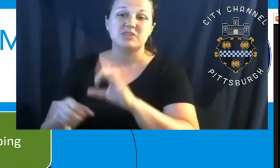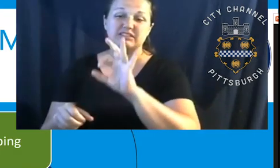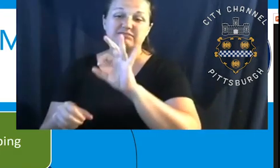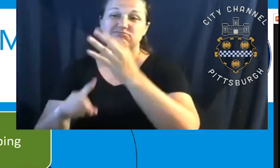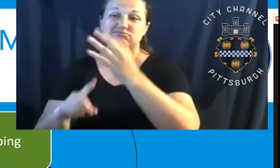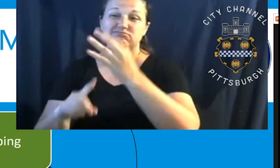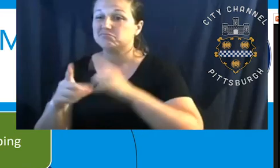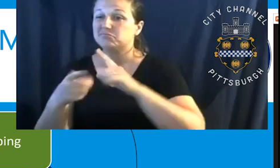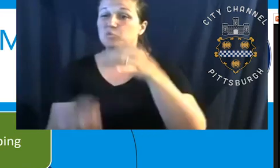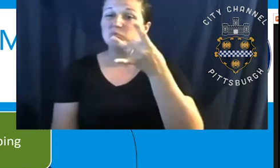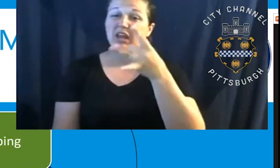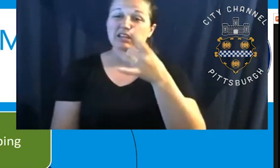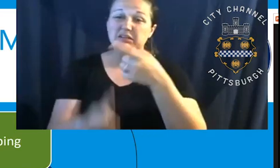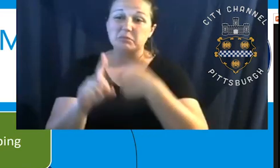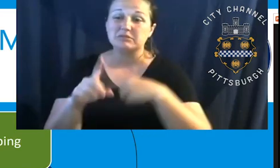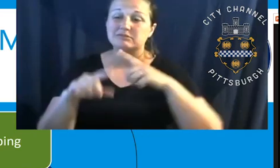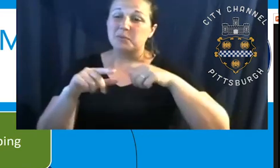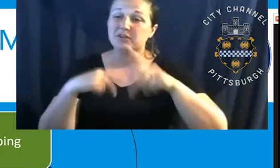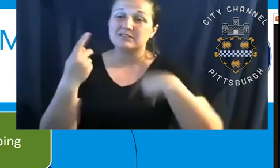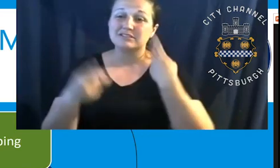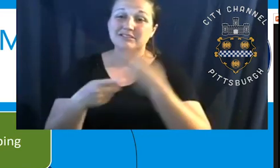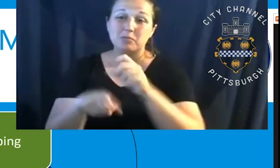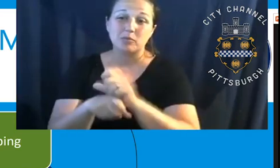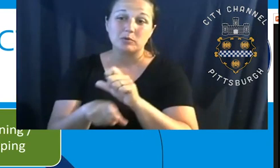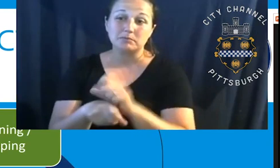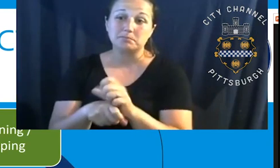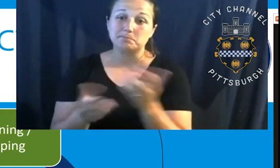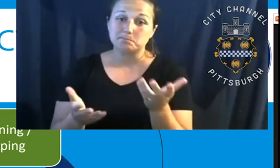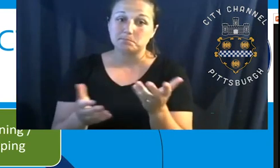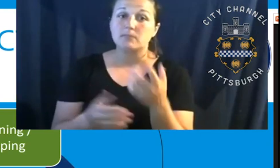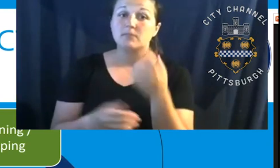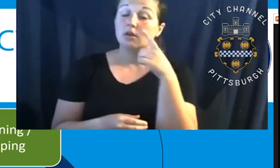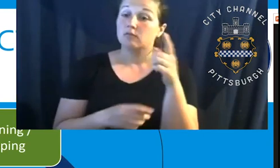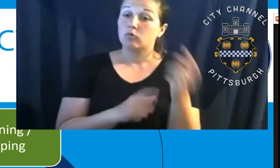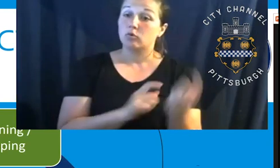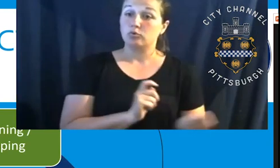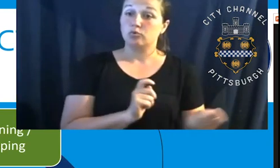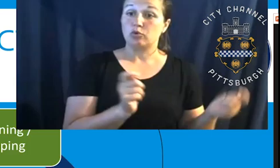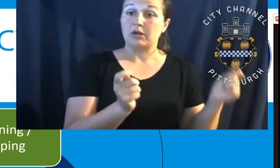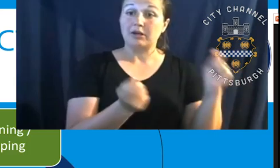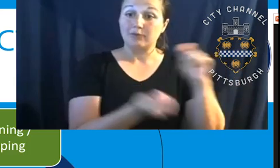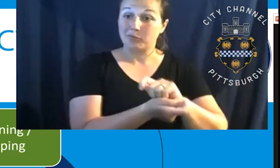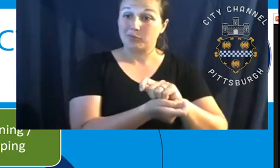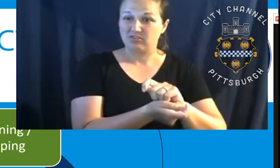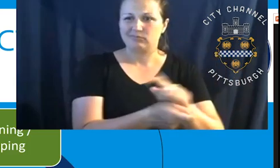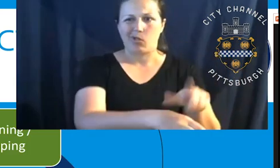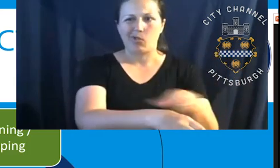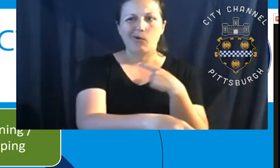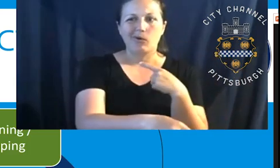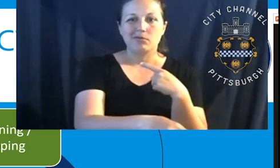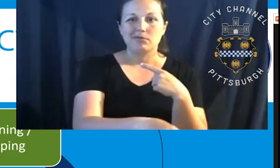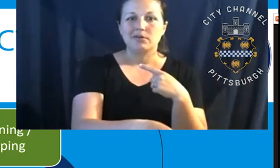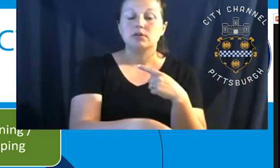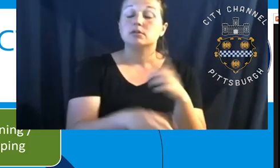on the type of work that we perform for a transformation project is much longer. Um, so